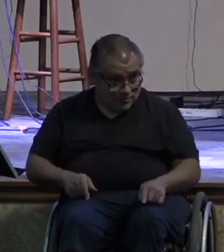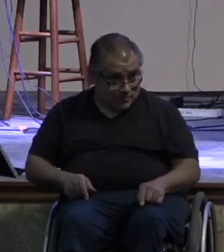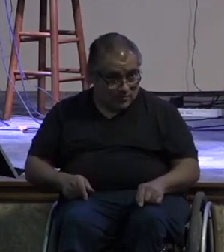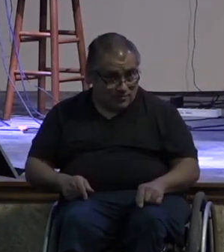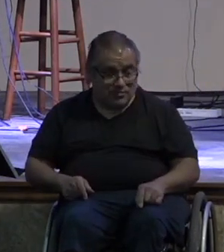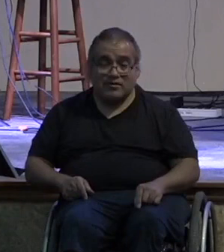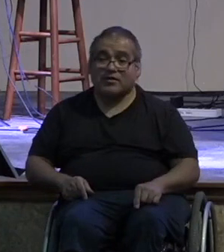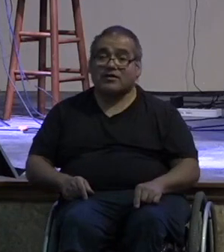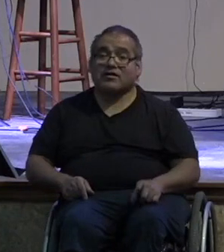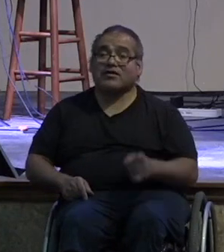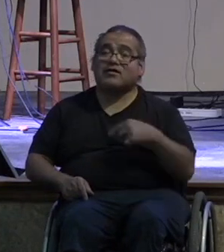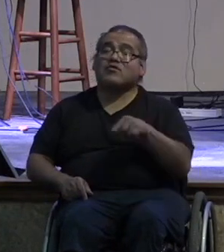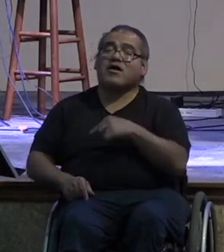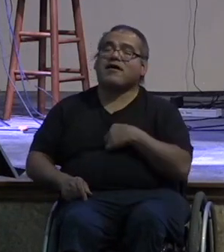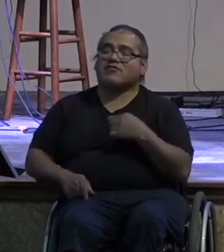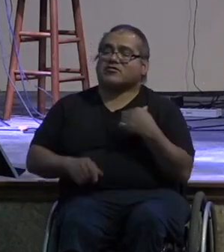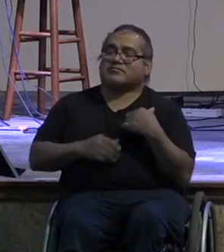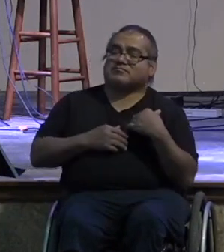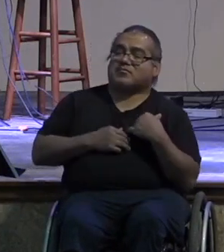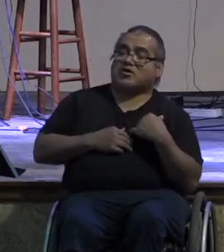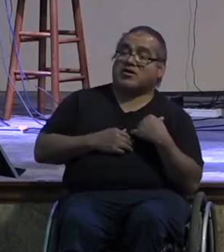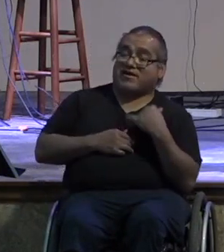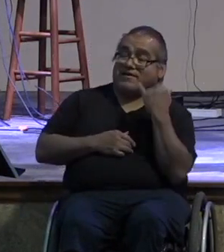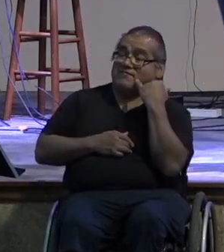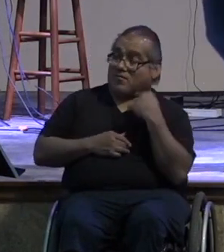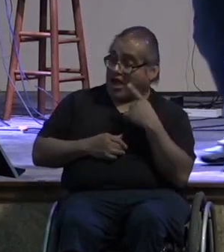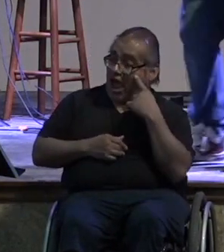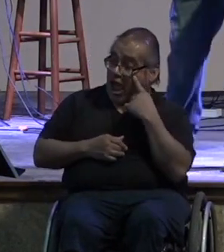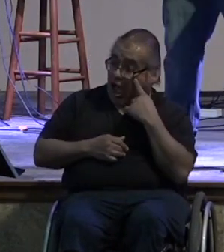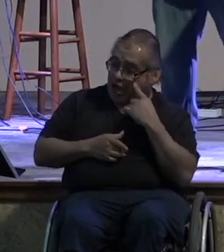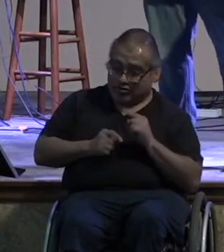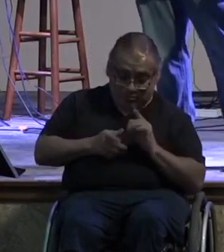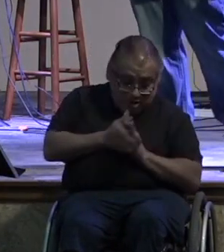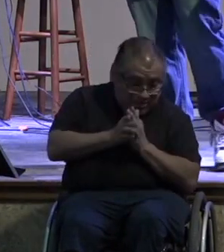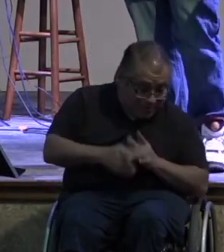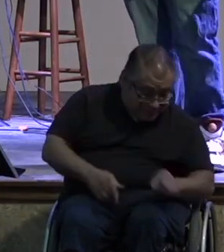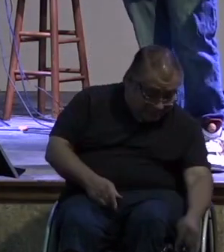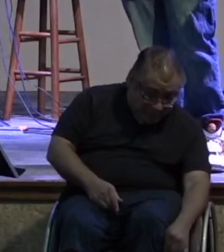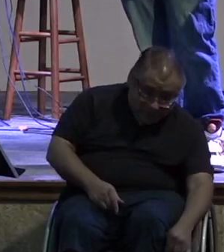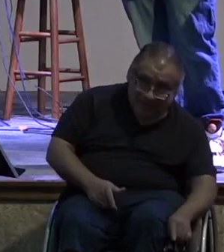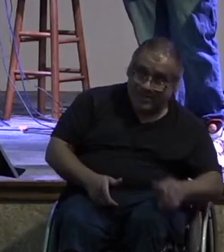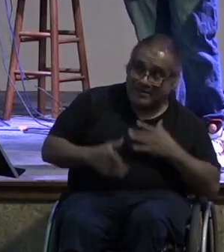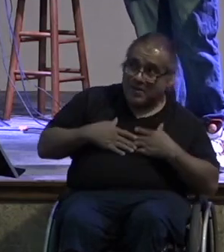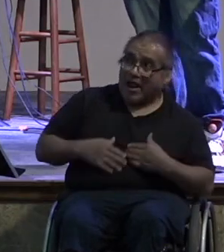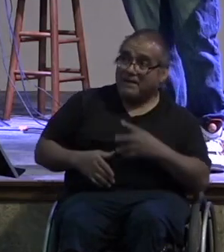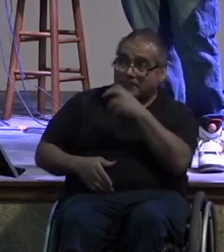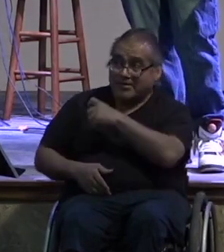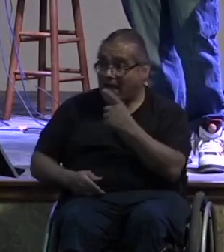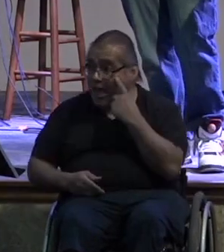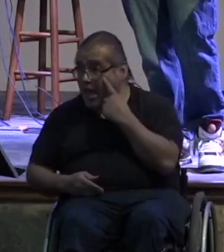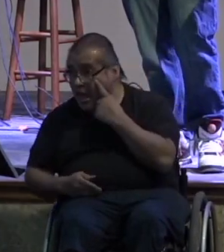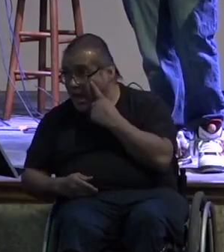so we have a responsibility because if i'm an eyeball trying to be a toe then the body's missing an eye and that's not good